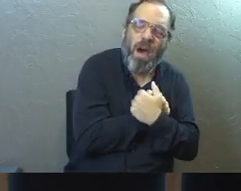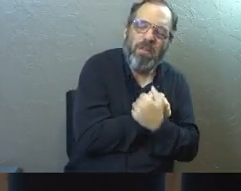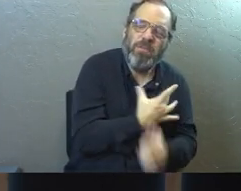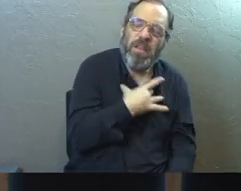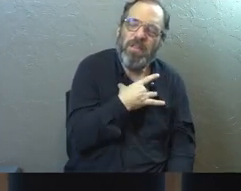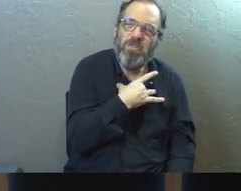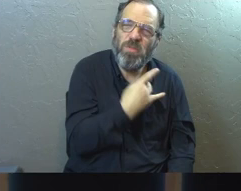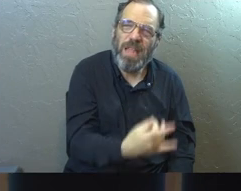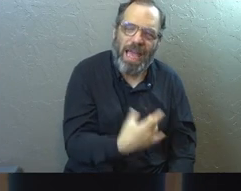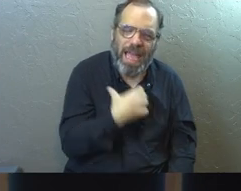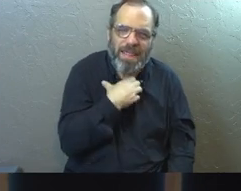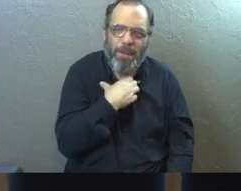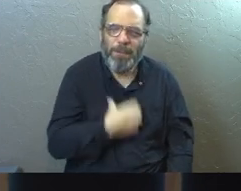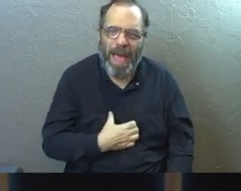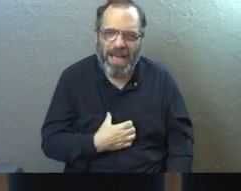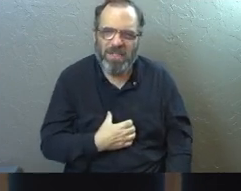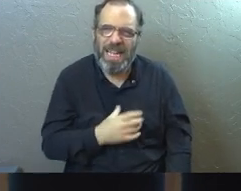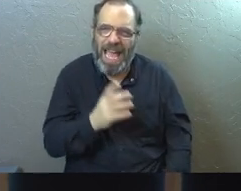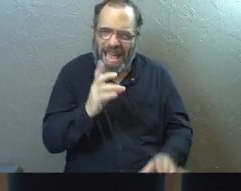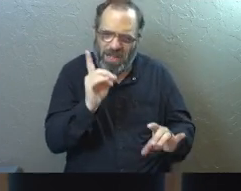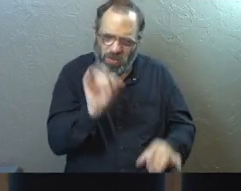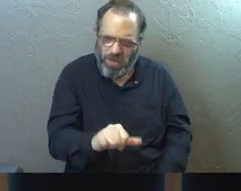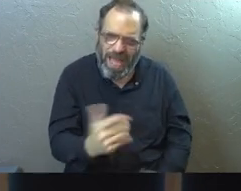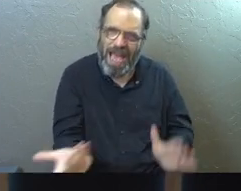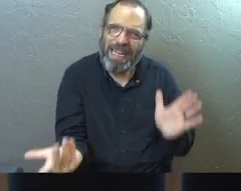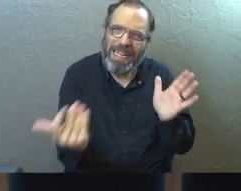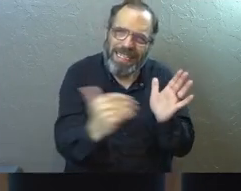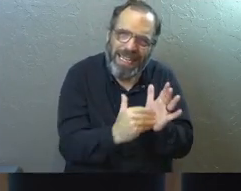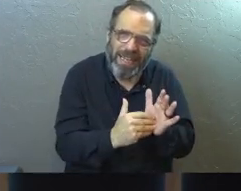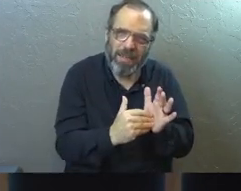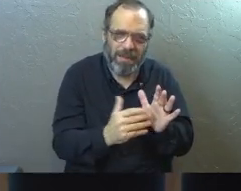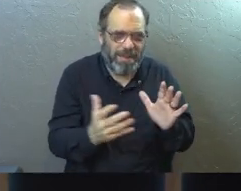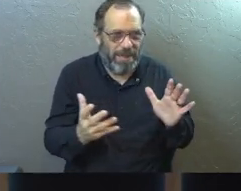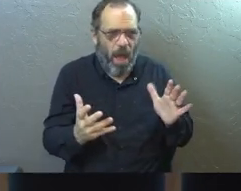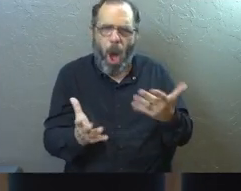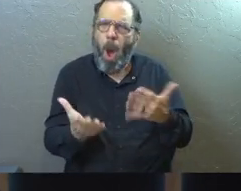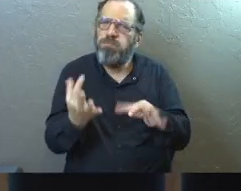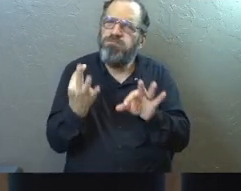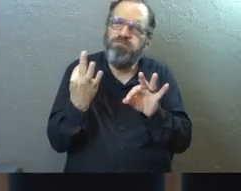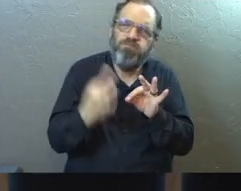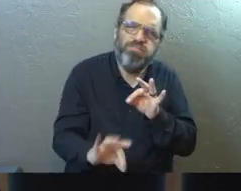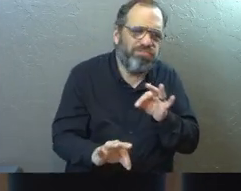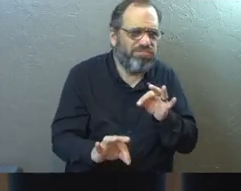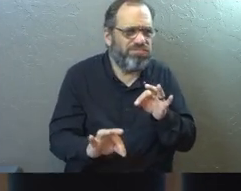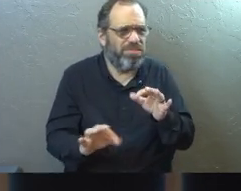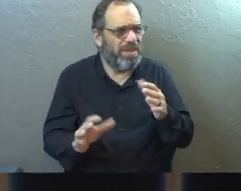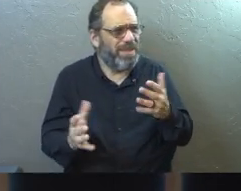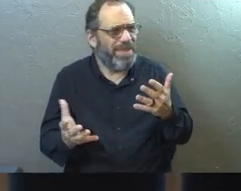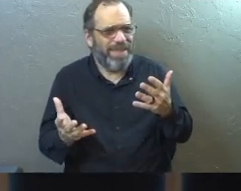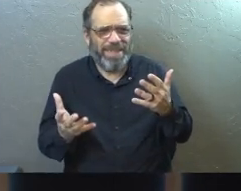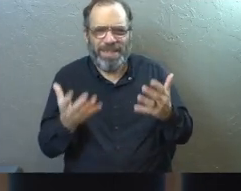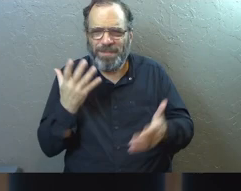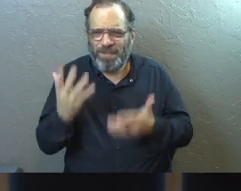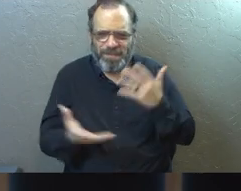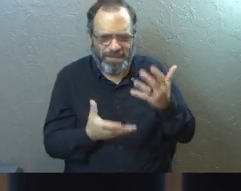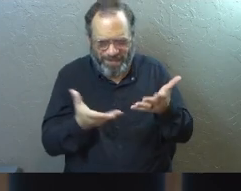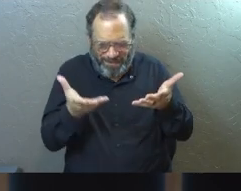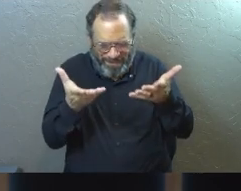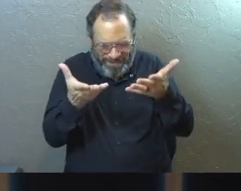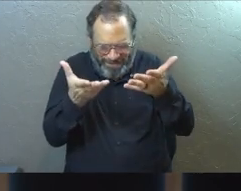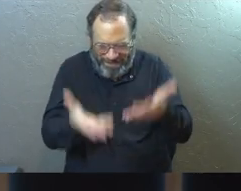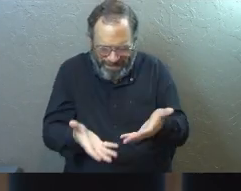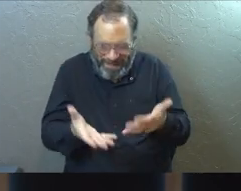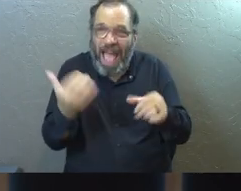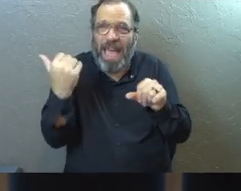passion that you had. And then do those things again. It's super simple. It's super practical. Like he's just